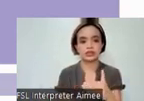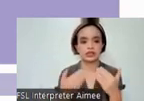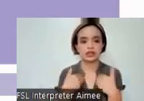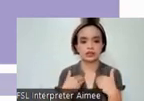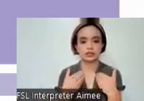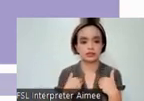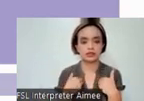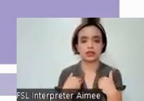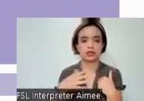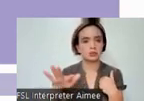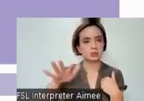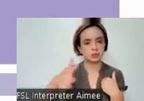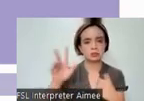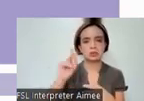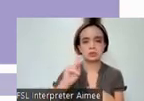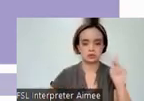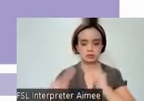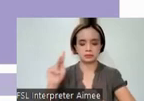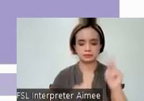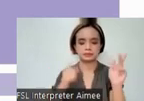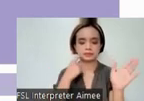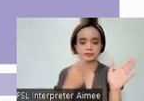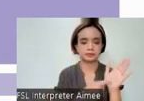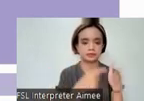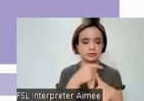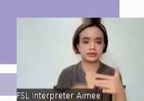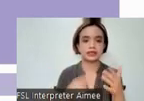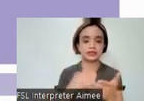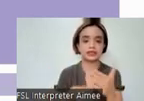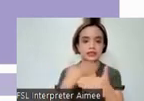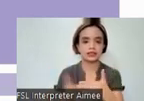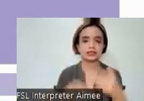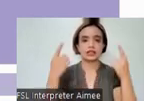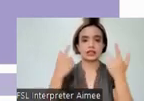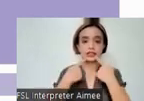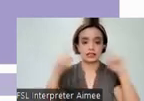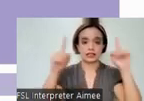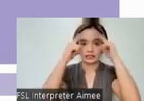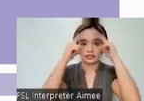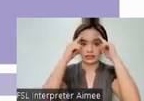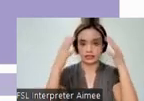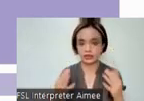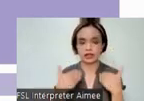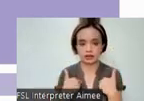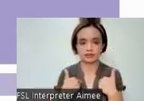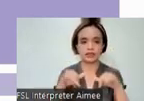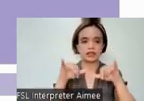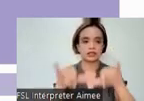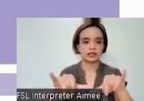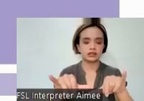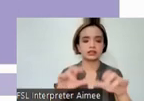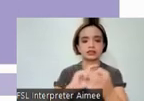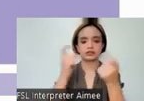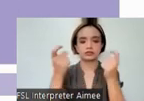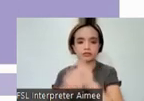poor performance were identified, until finally a decision is made to either retain an item, revise,